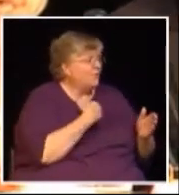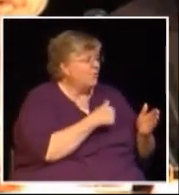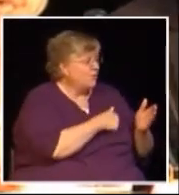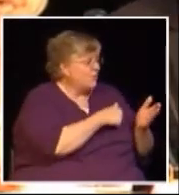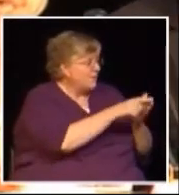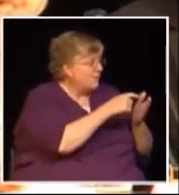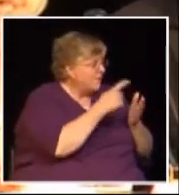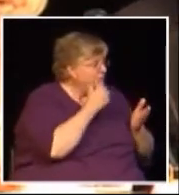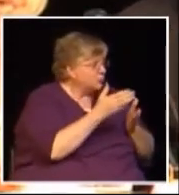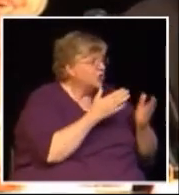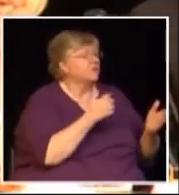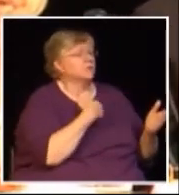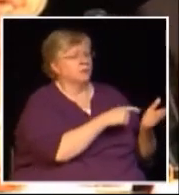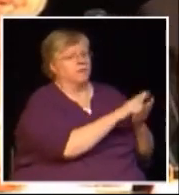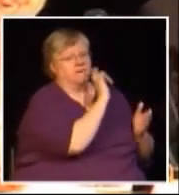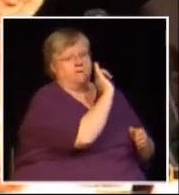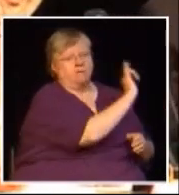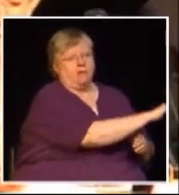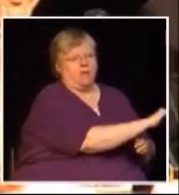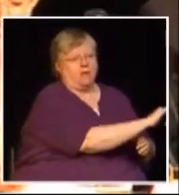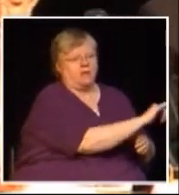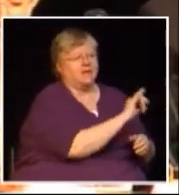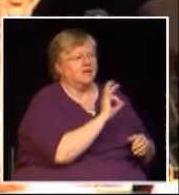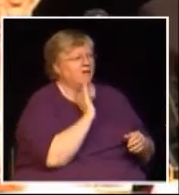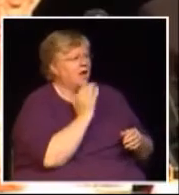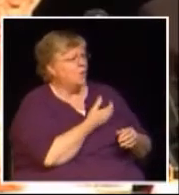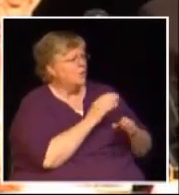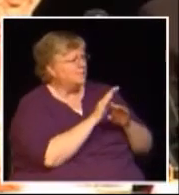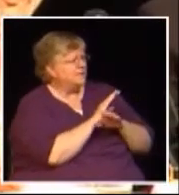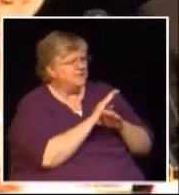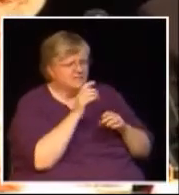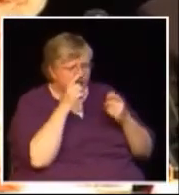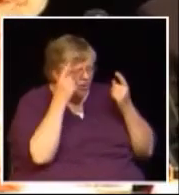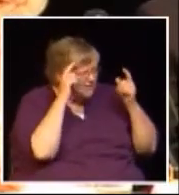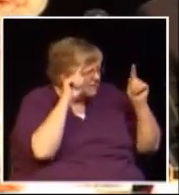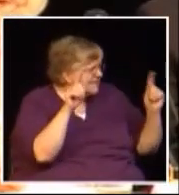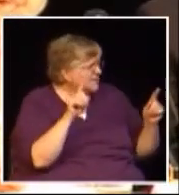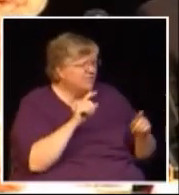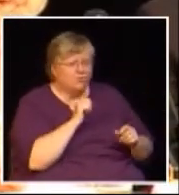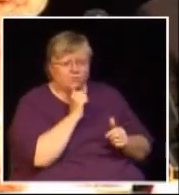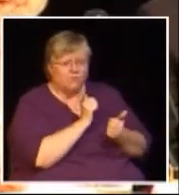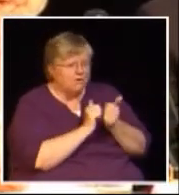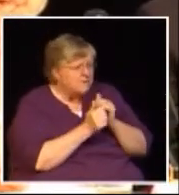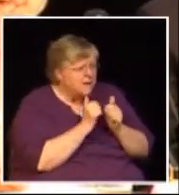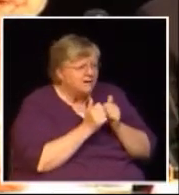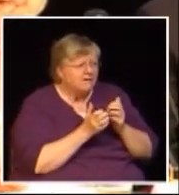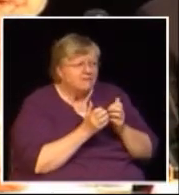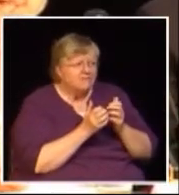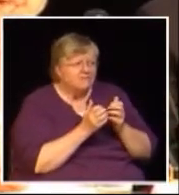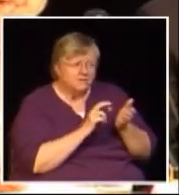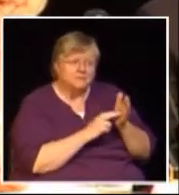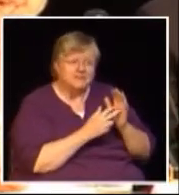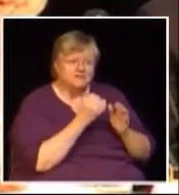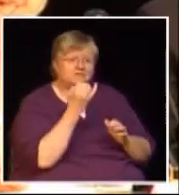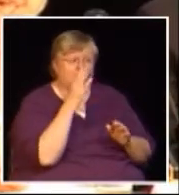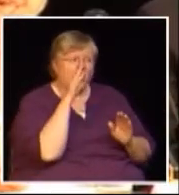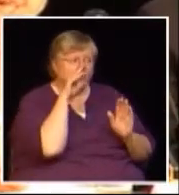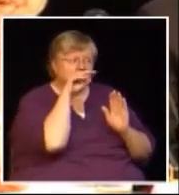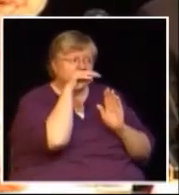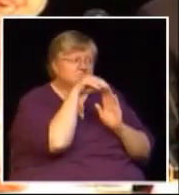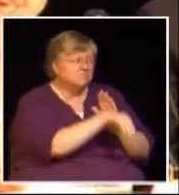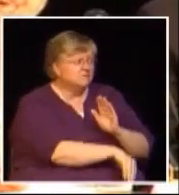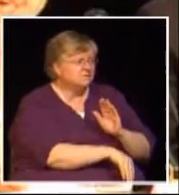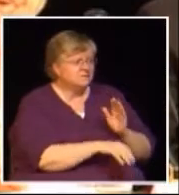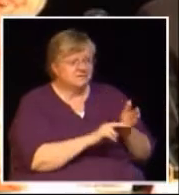if our businesses are not successful and competitive then we don't have jobs and we are not able to live in this